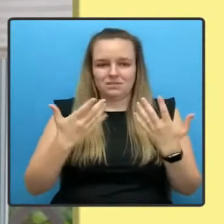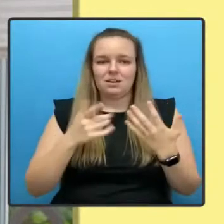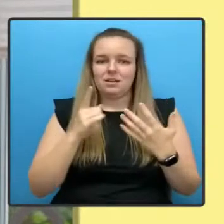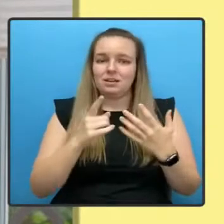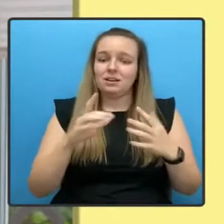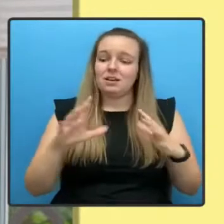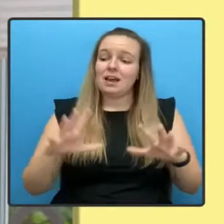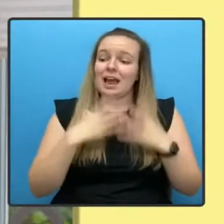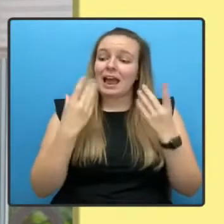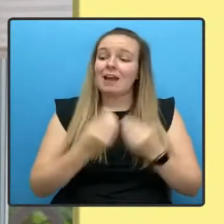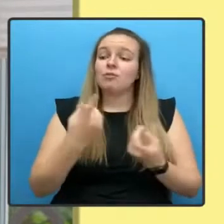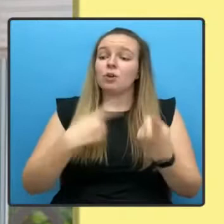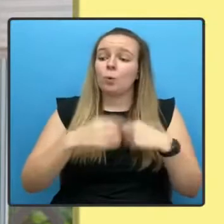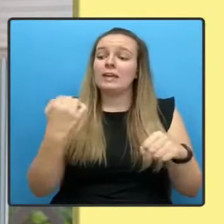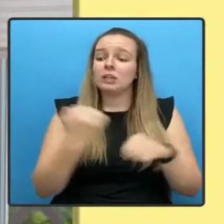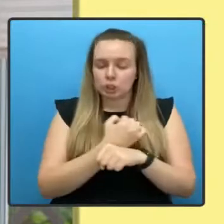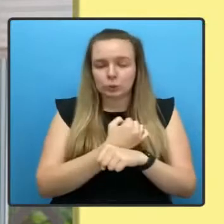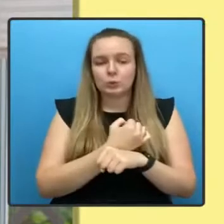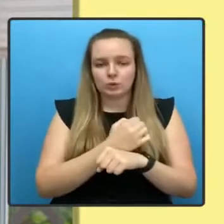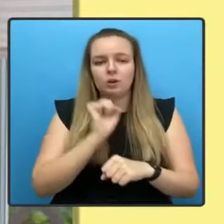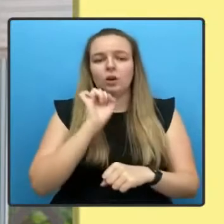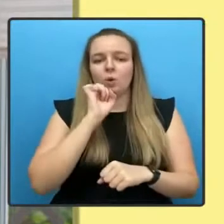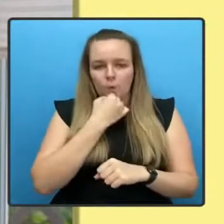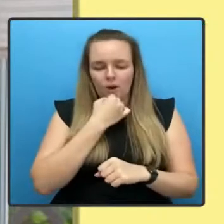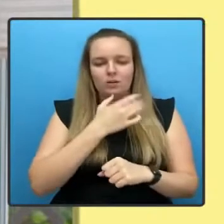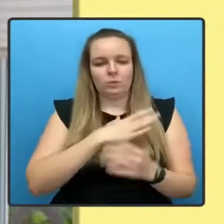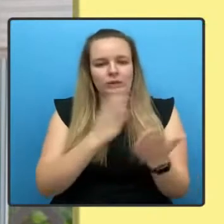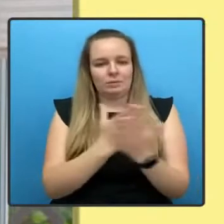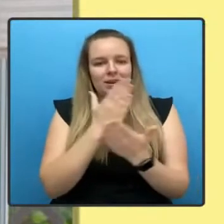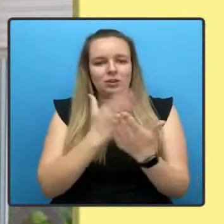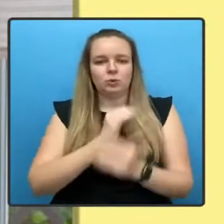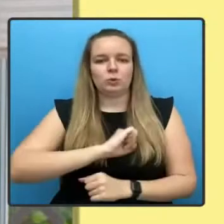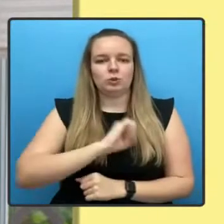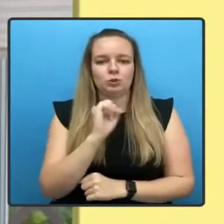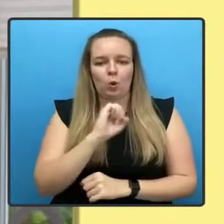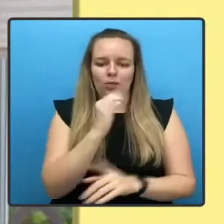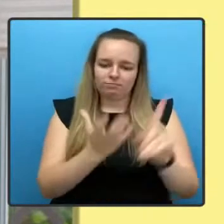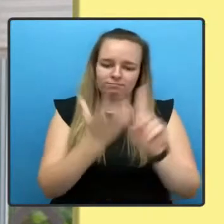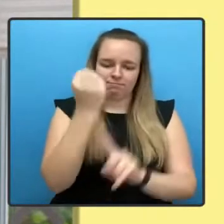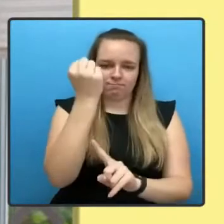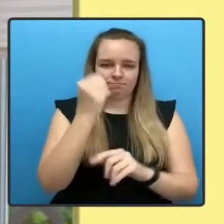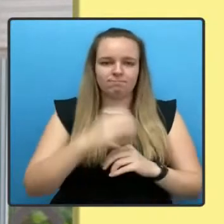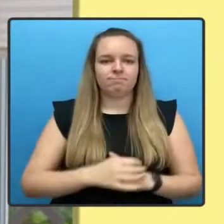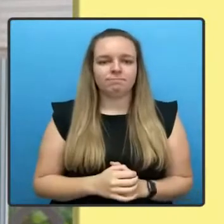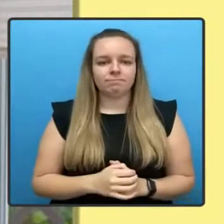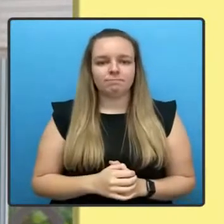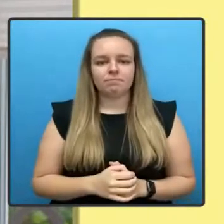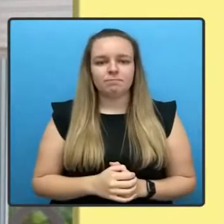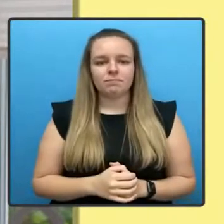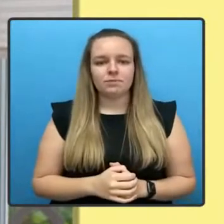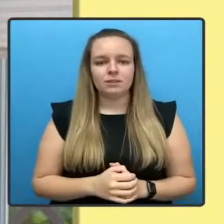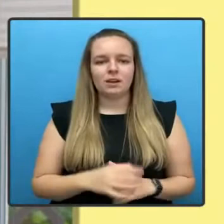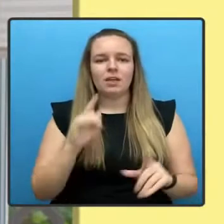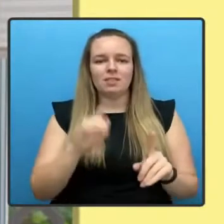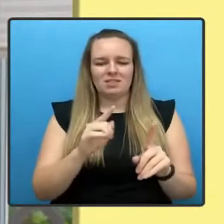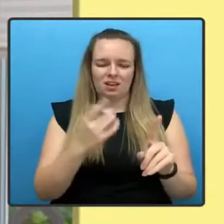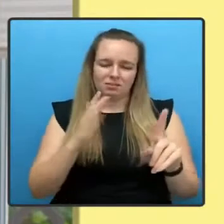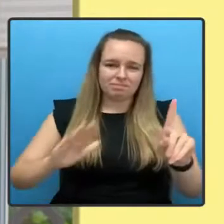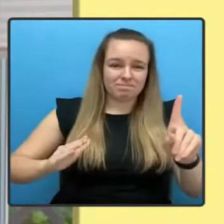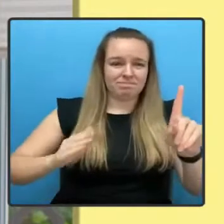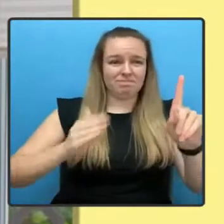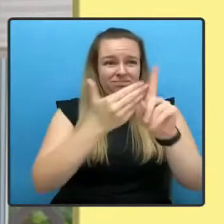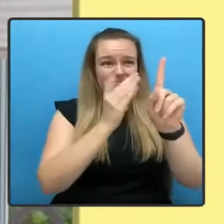dedicated to making Scotland all it can be. And that word all is really important.